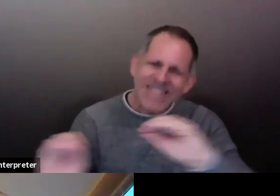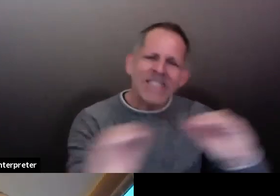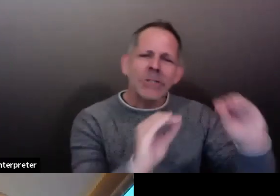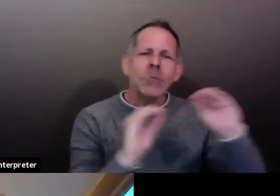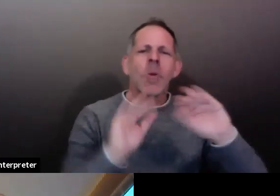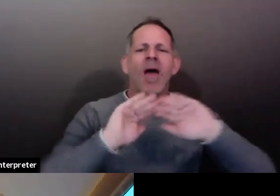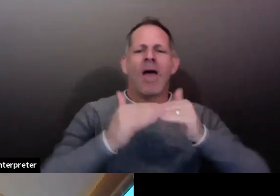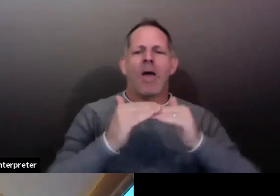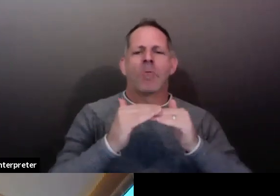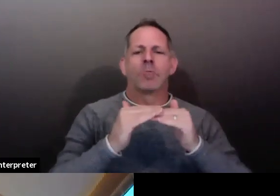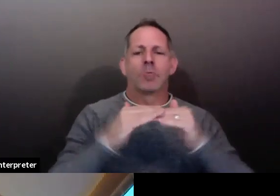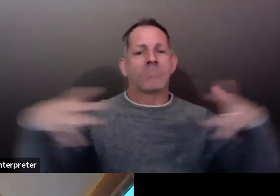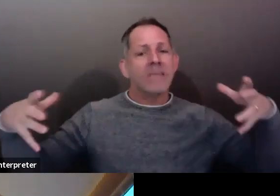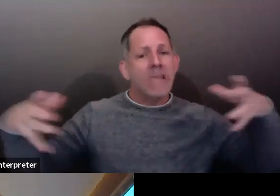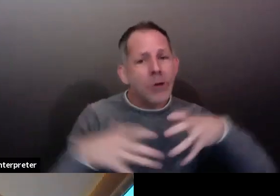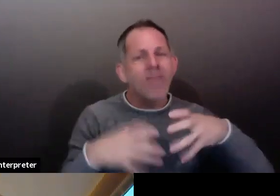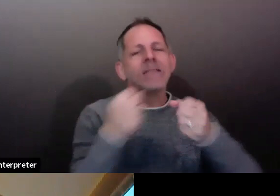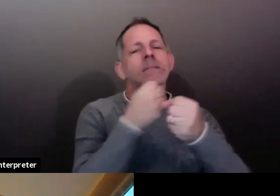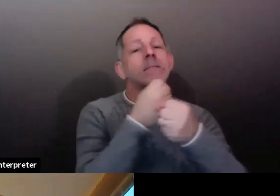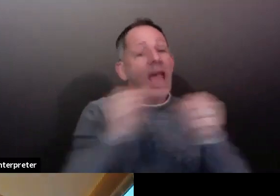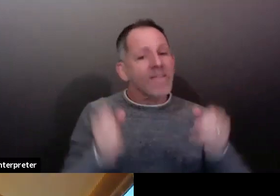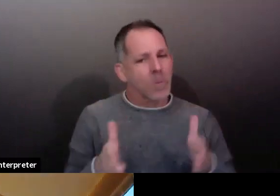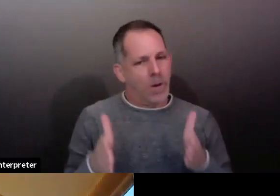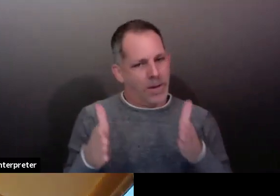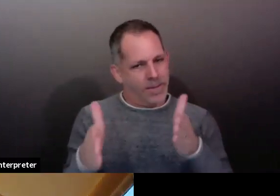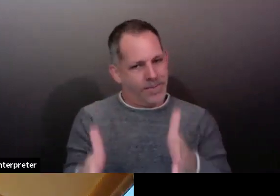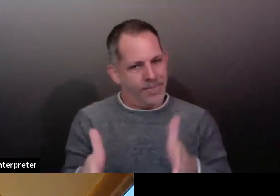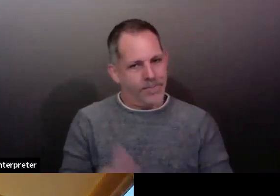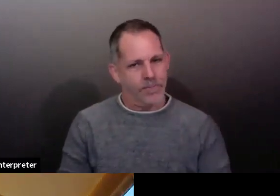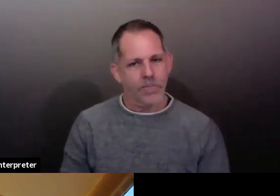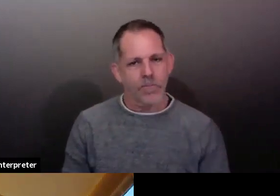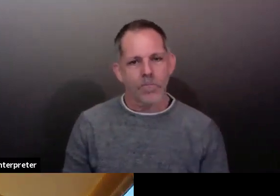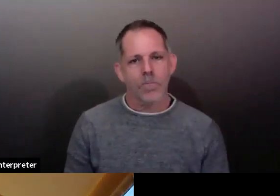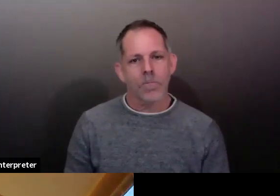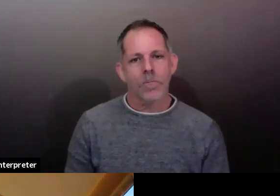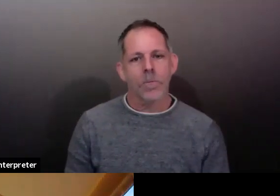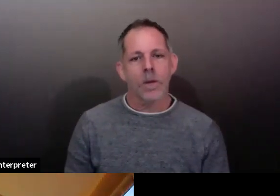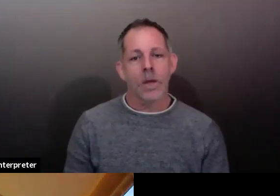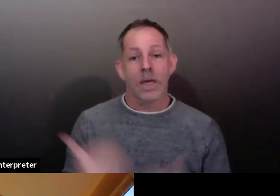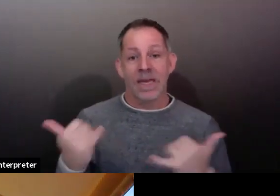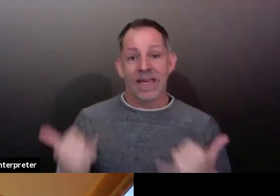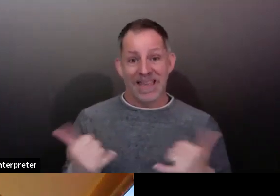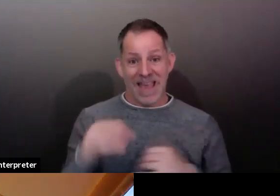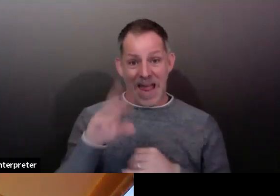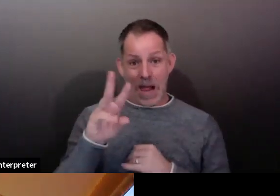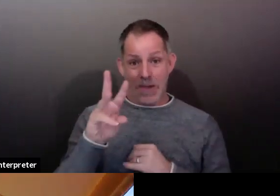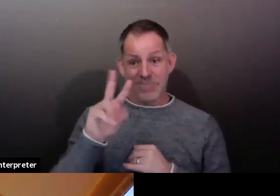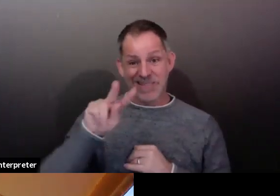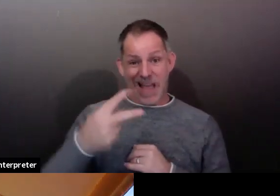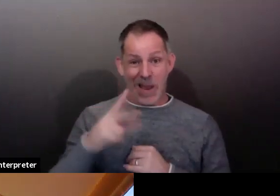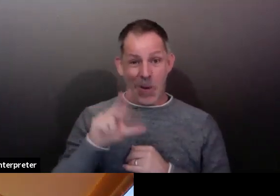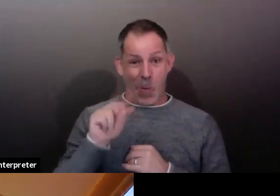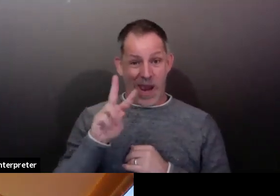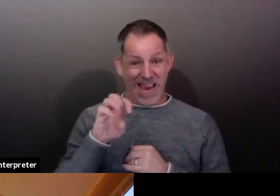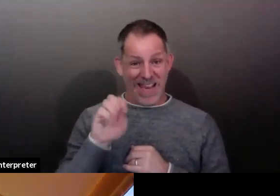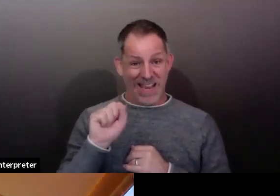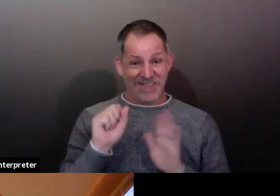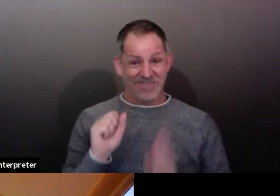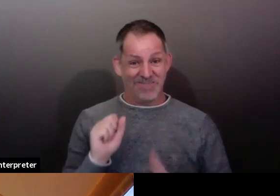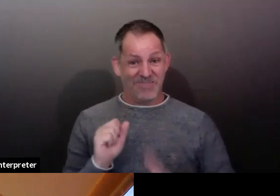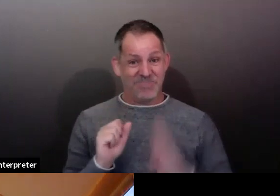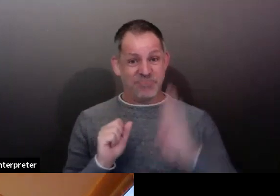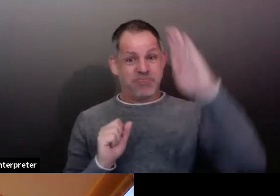So it seems like the current wave has surpassed the second in almost every respect, but has yet to reach the severity of the first,